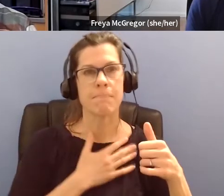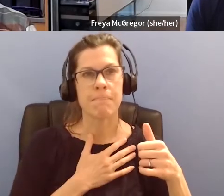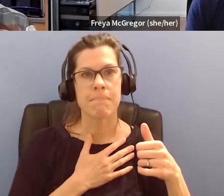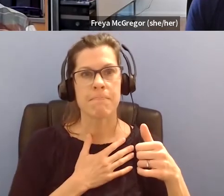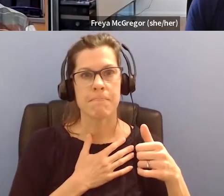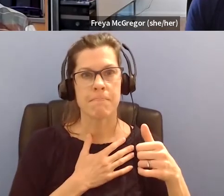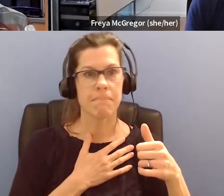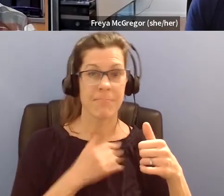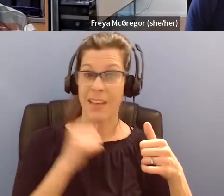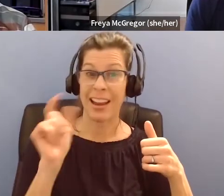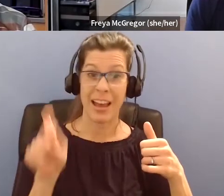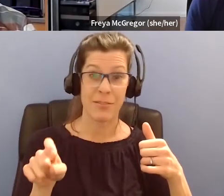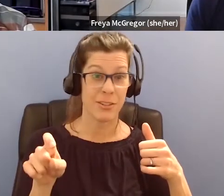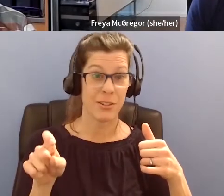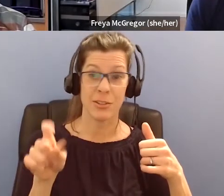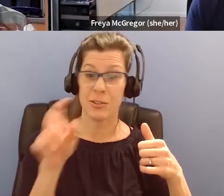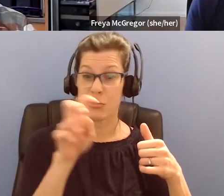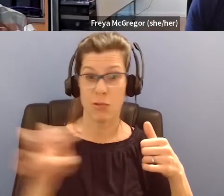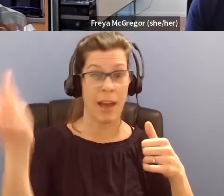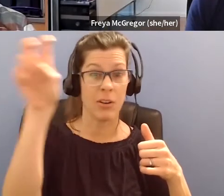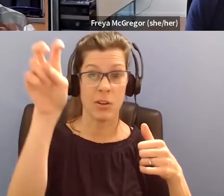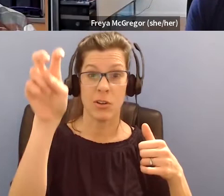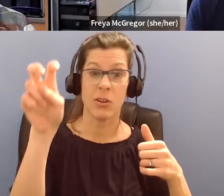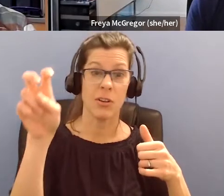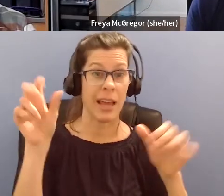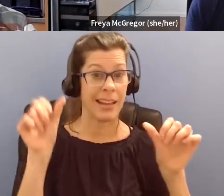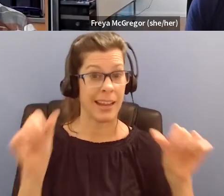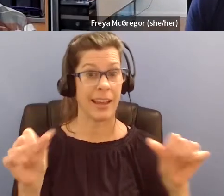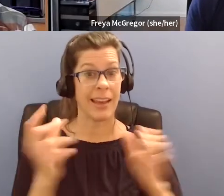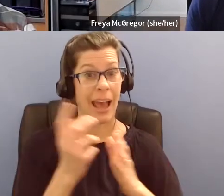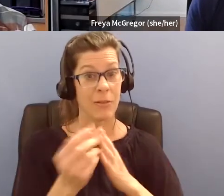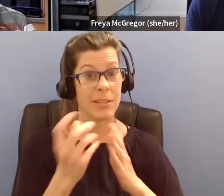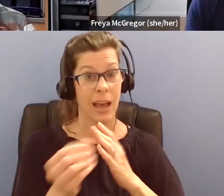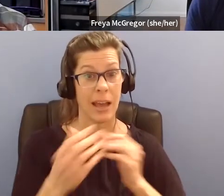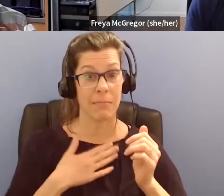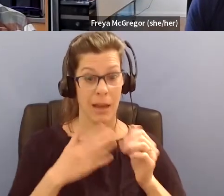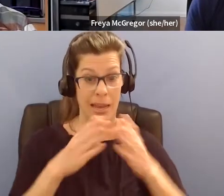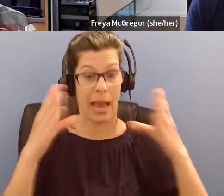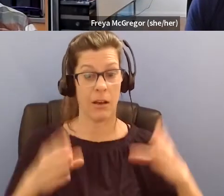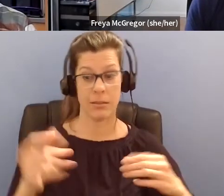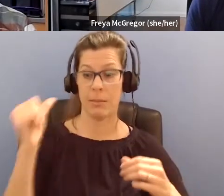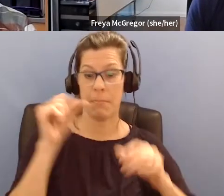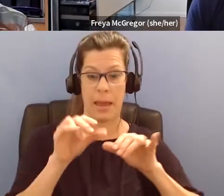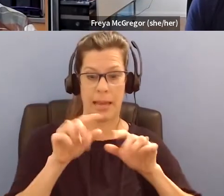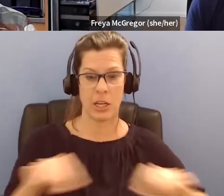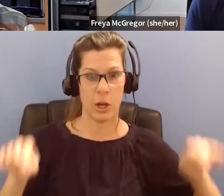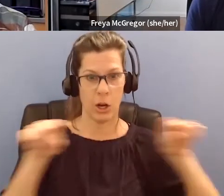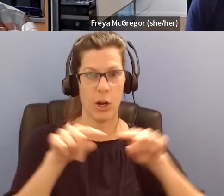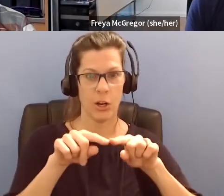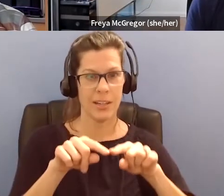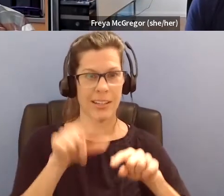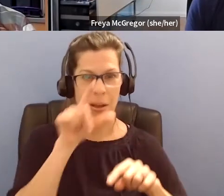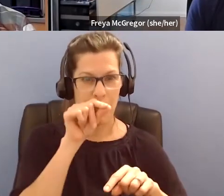in my backyard. Because the other aspect of this is, the reality is birds are all around us, right?